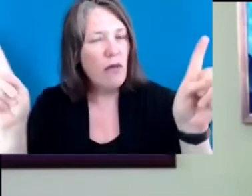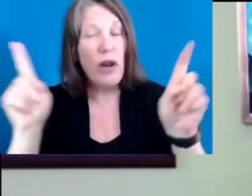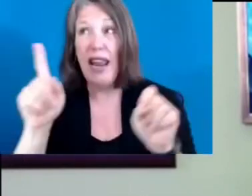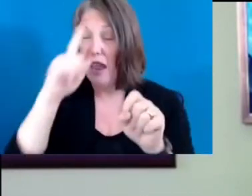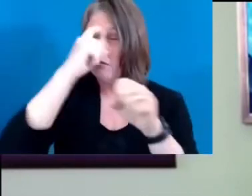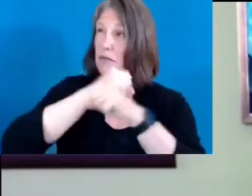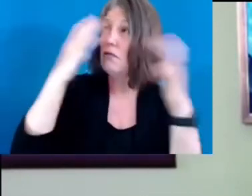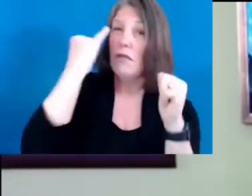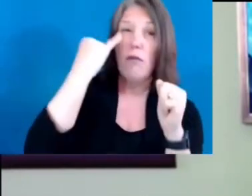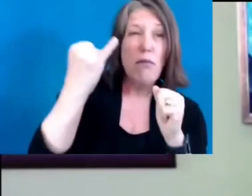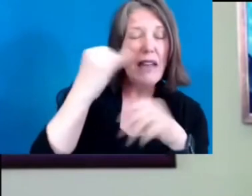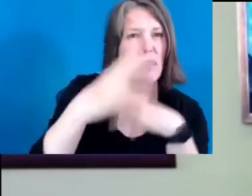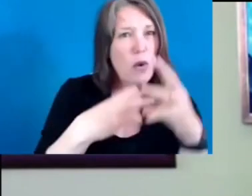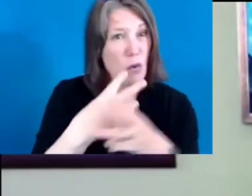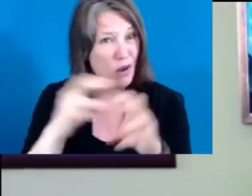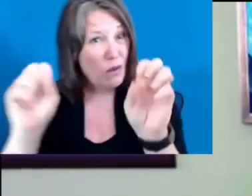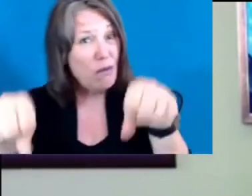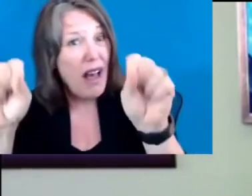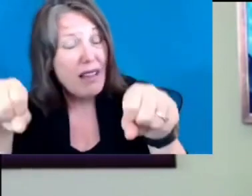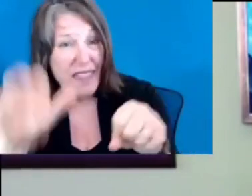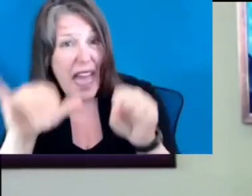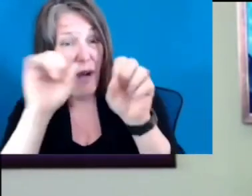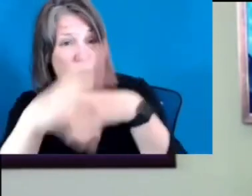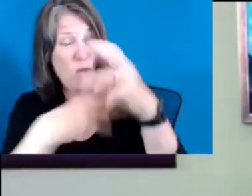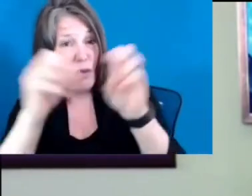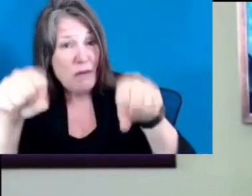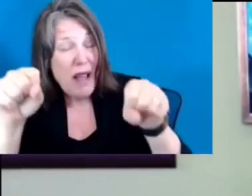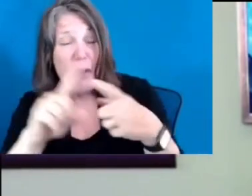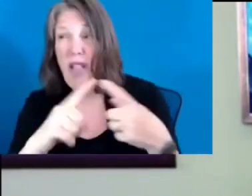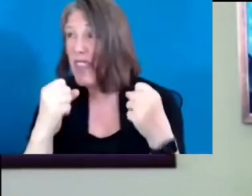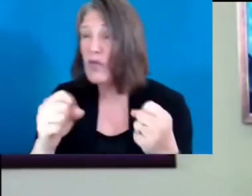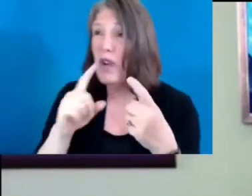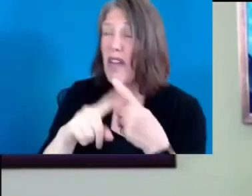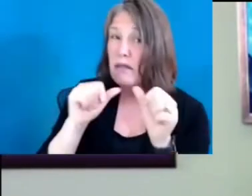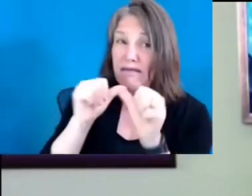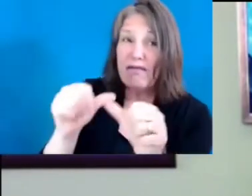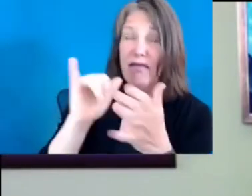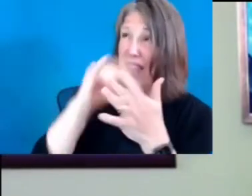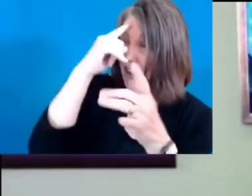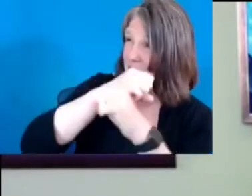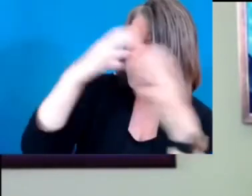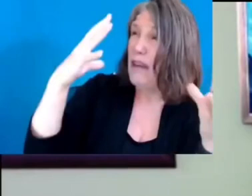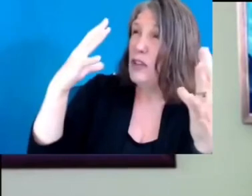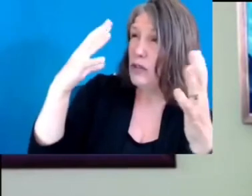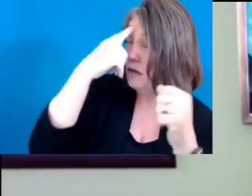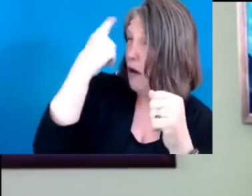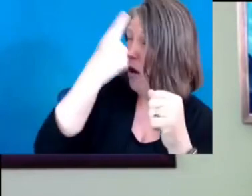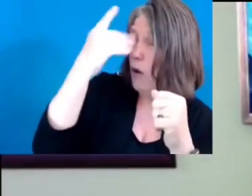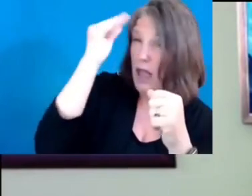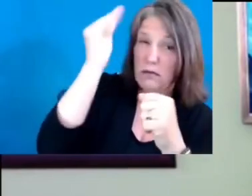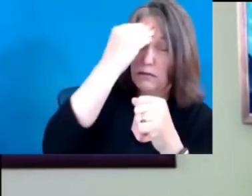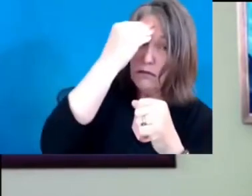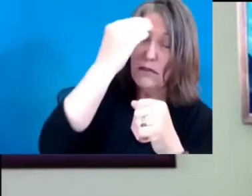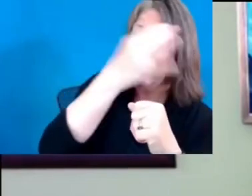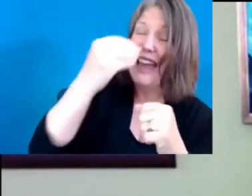strength to sustain that image in the mind's eye and the heart's longing, and the courage and ability to